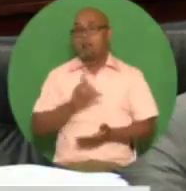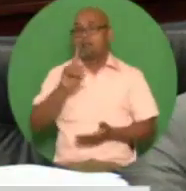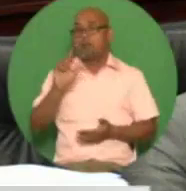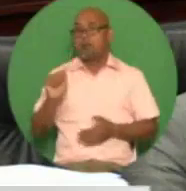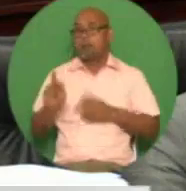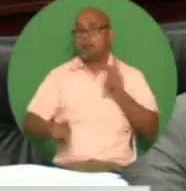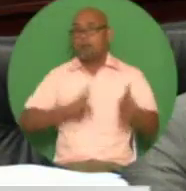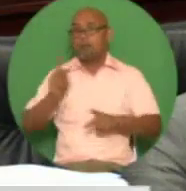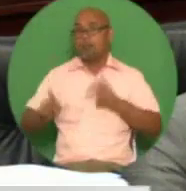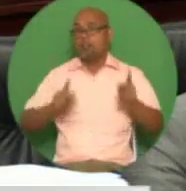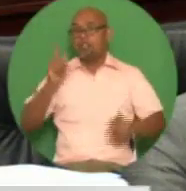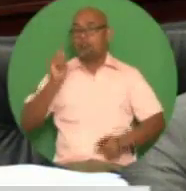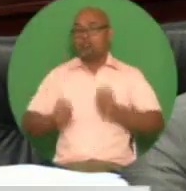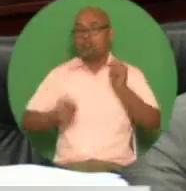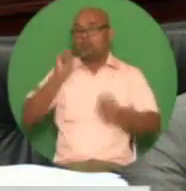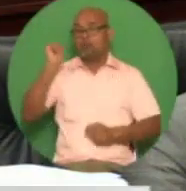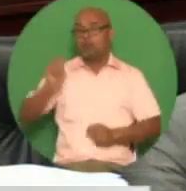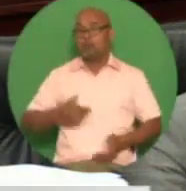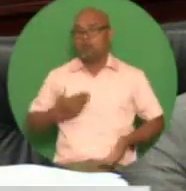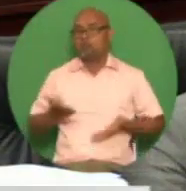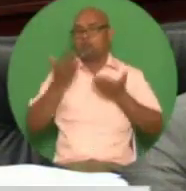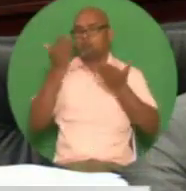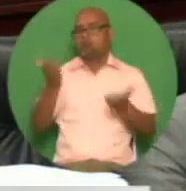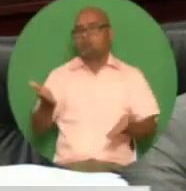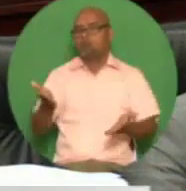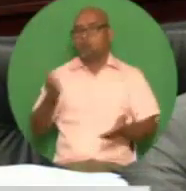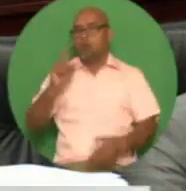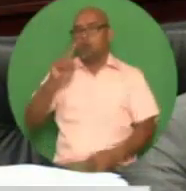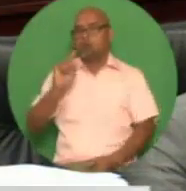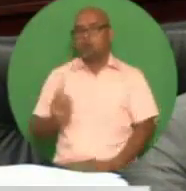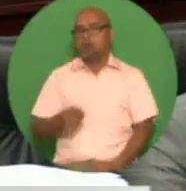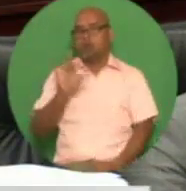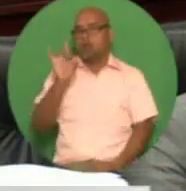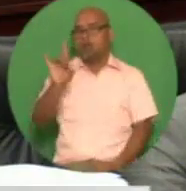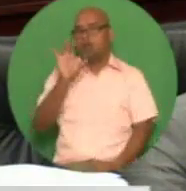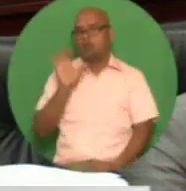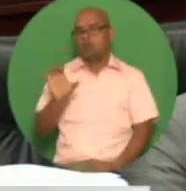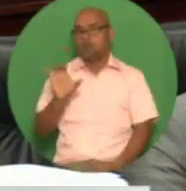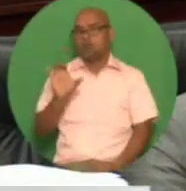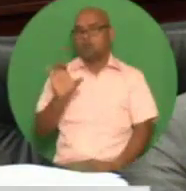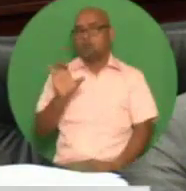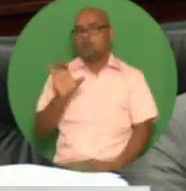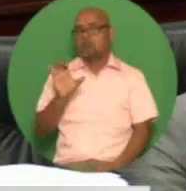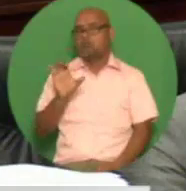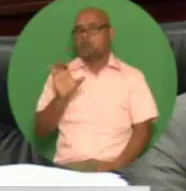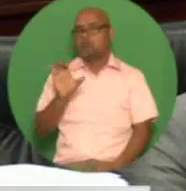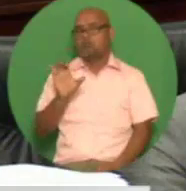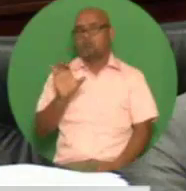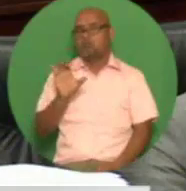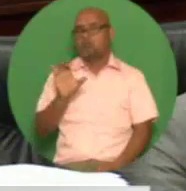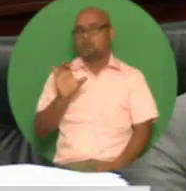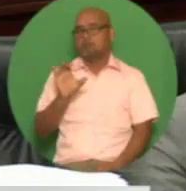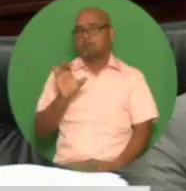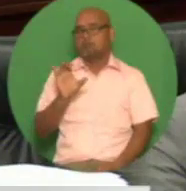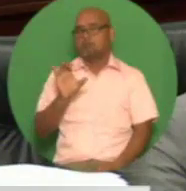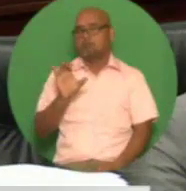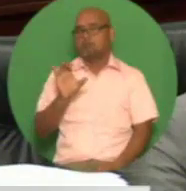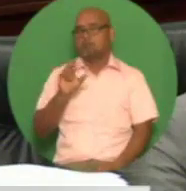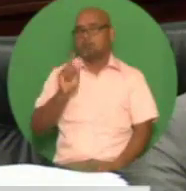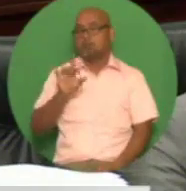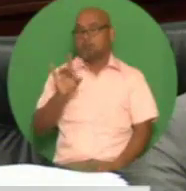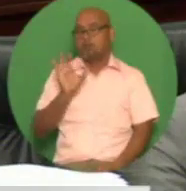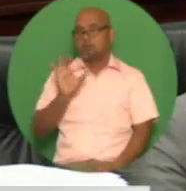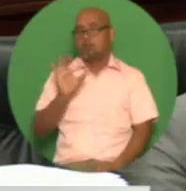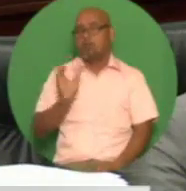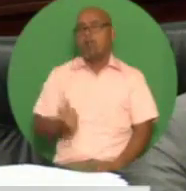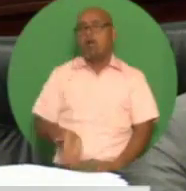community i propose also to increase the disability grant for recipients 18 years and older from the current one thousand eight